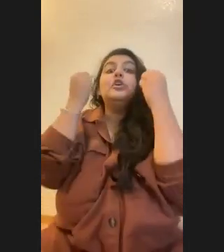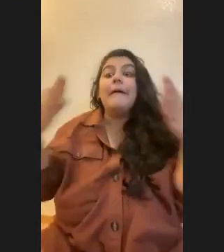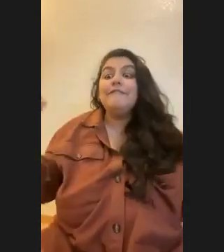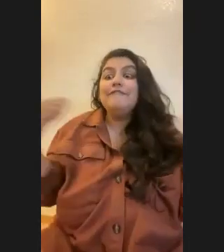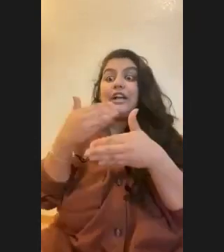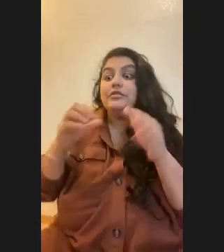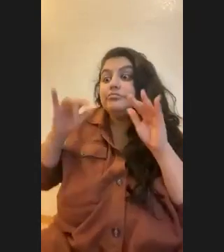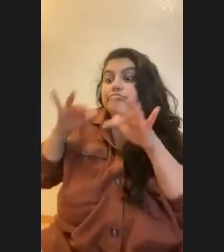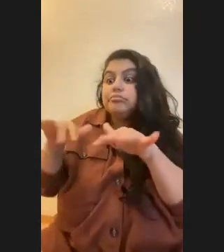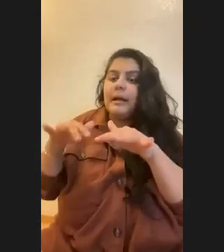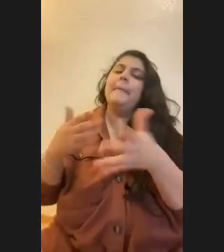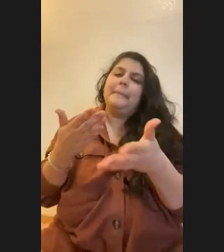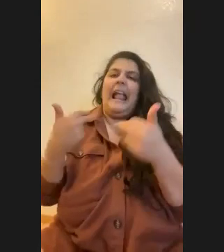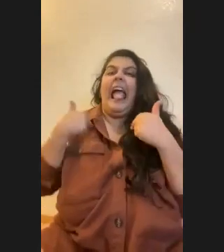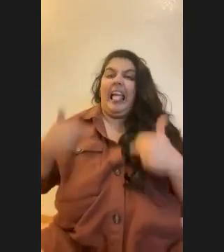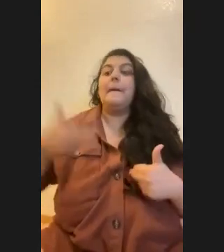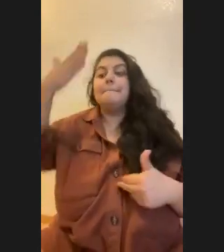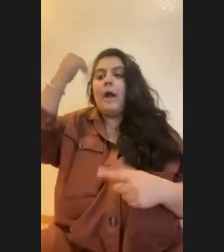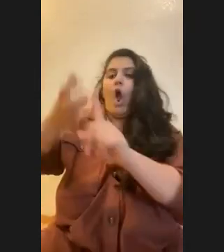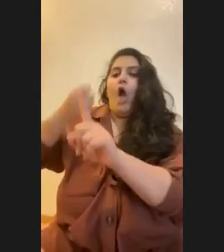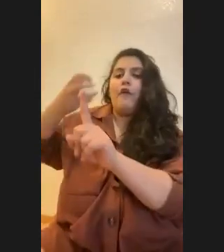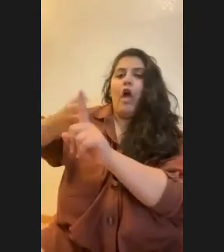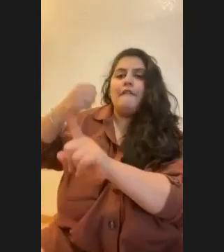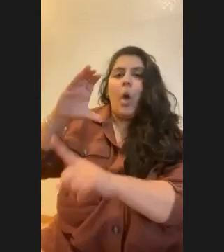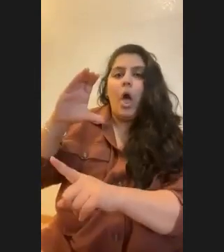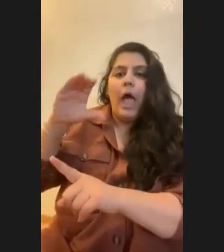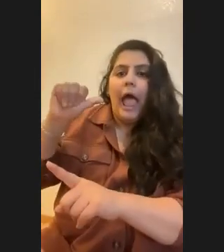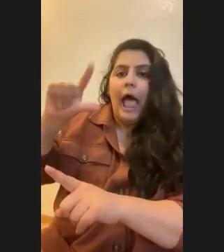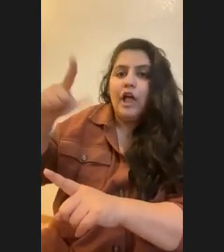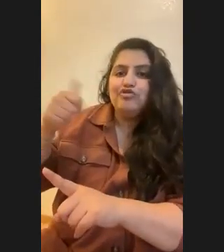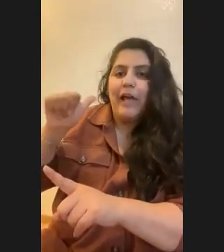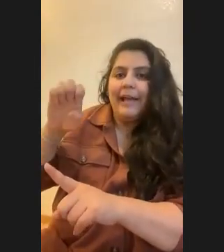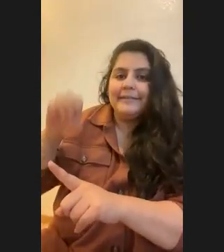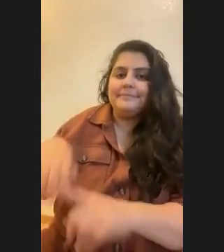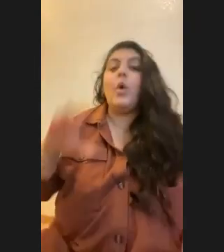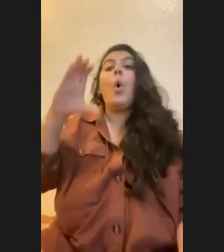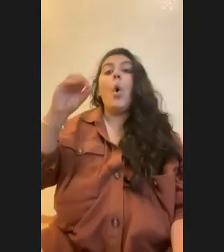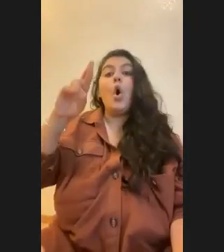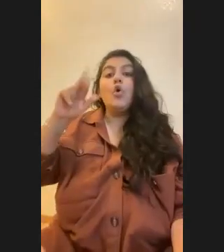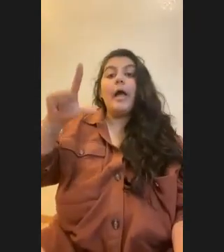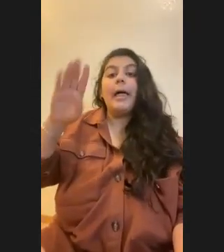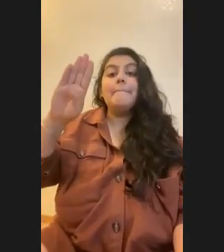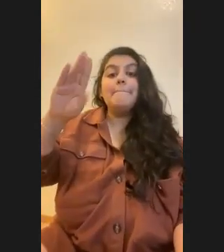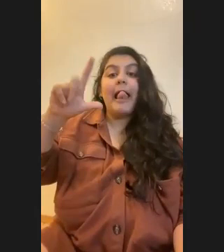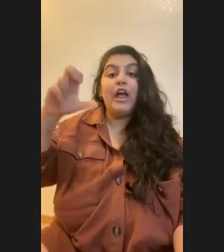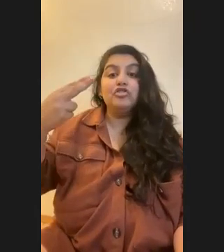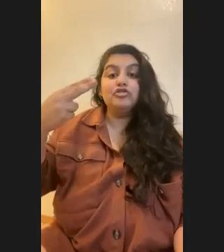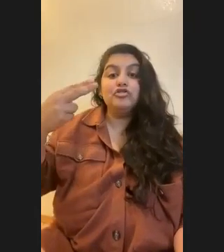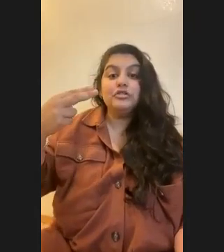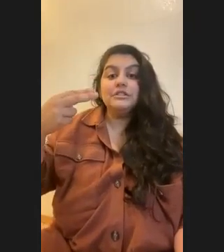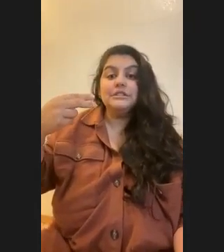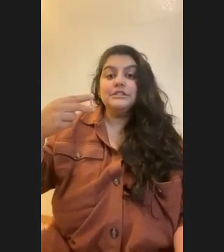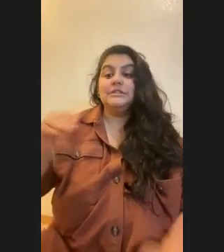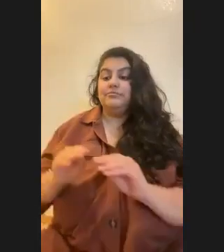a coral reef is because it's helping pluck that algae off. So especially during coral bleaching, when you have the coral and they're expelling their